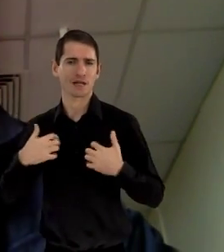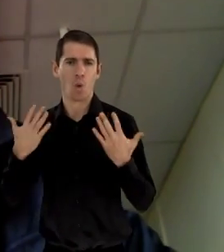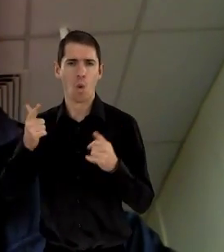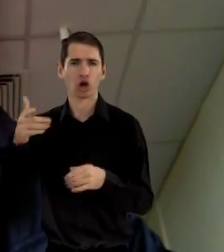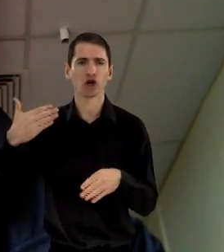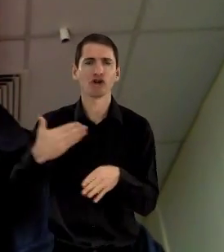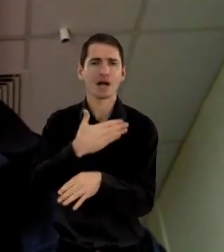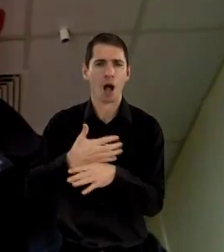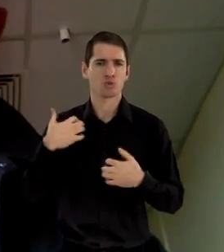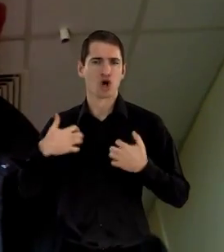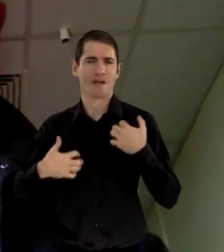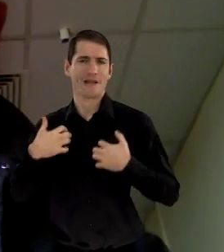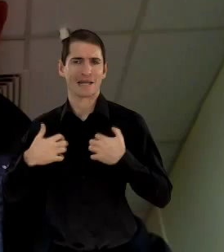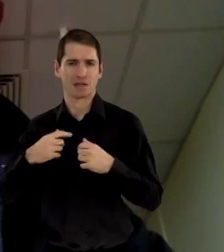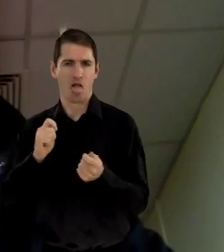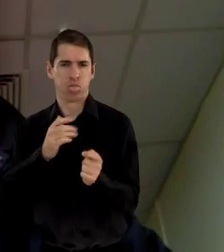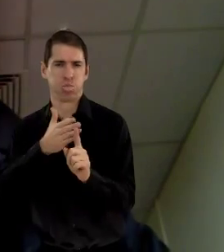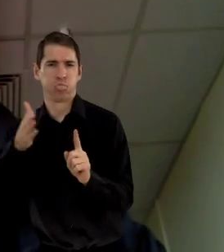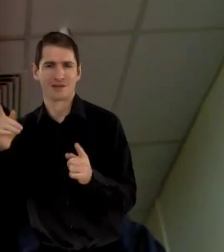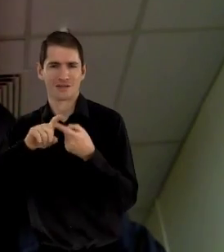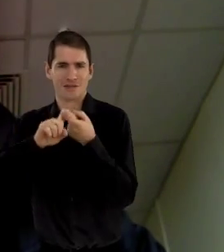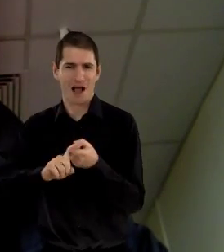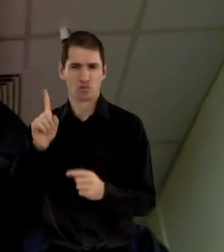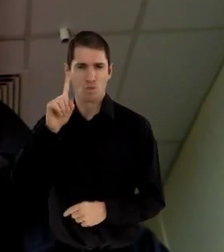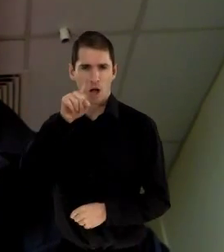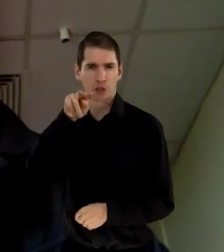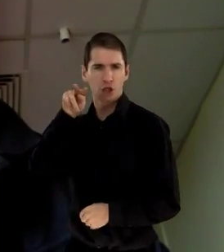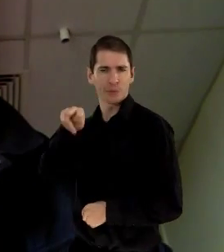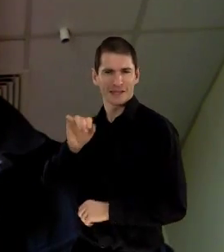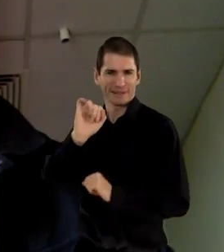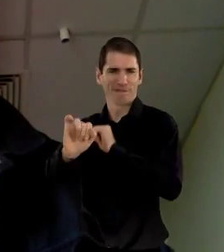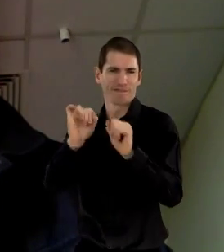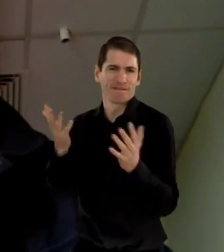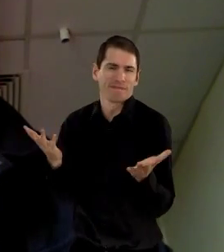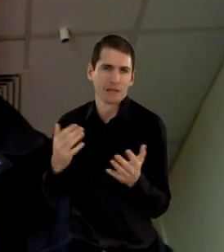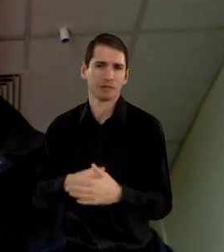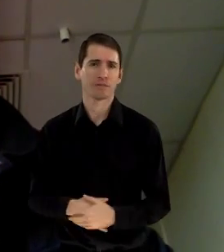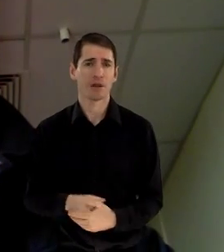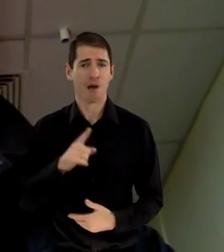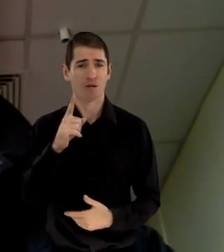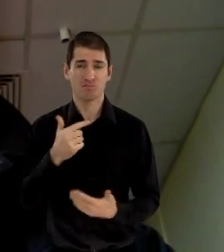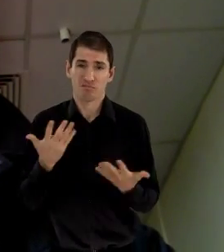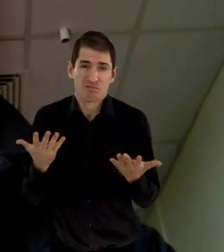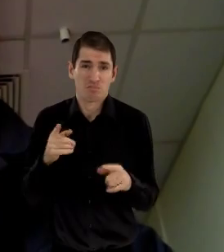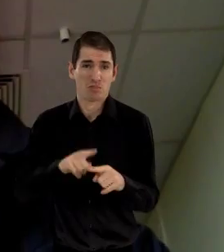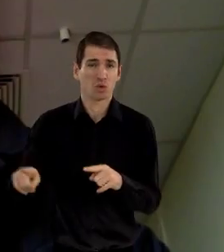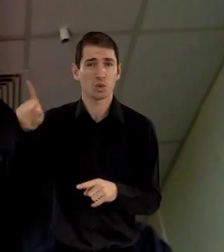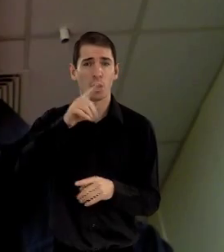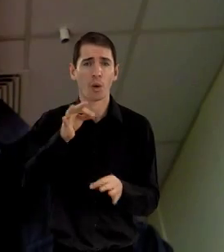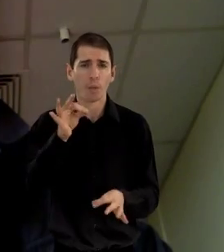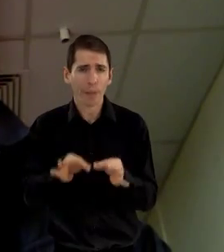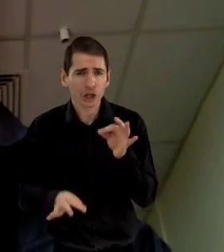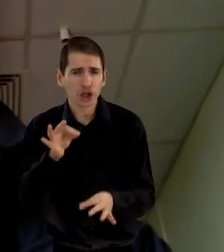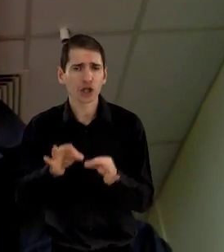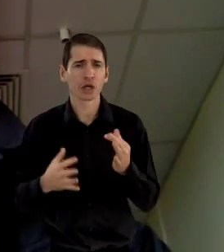motivated or career motivated, depending on which perspective you want to look at it.